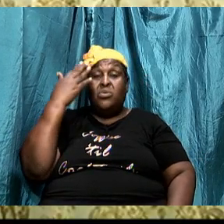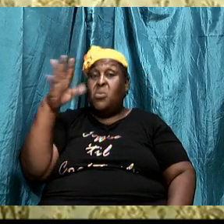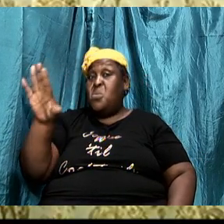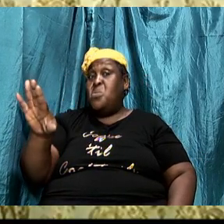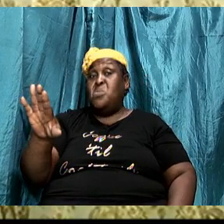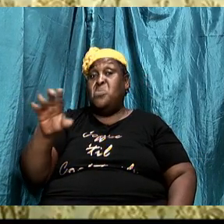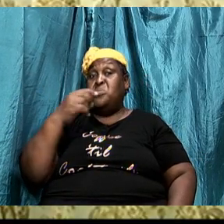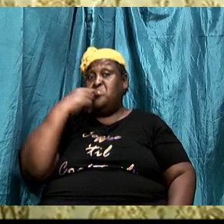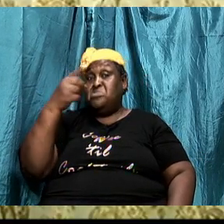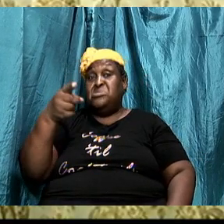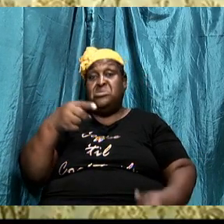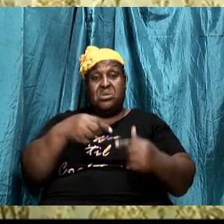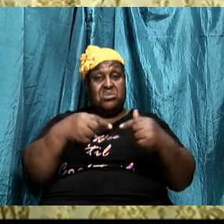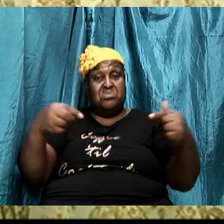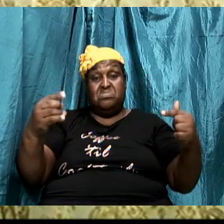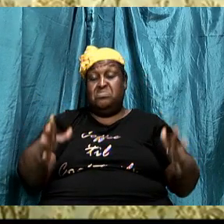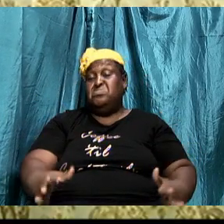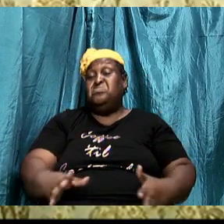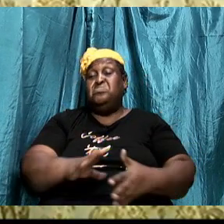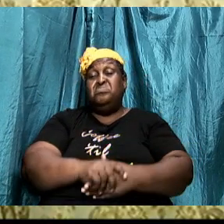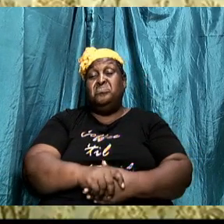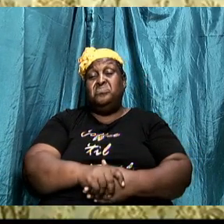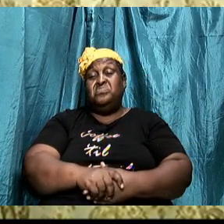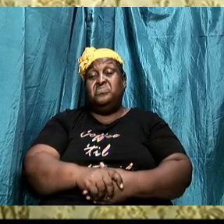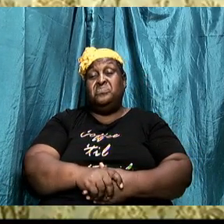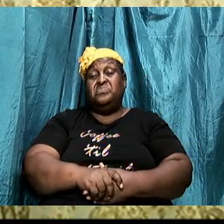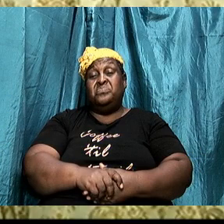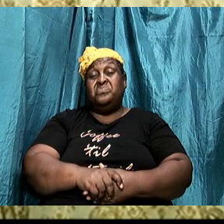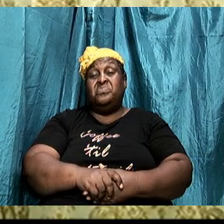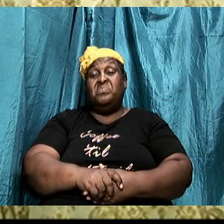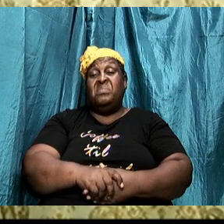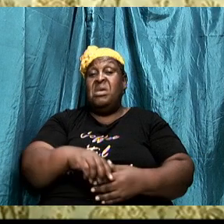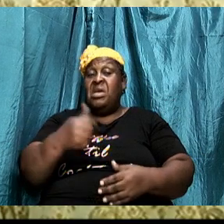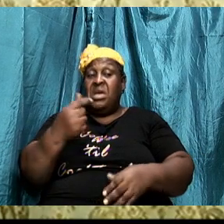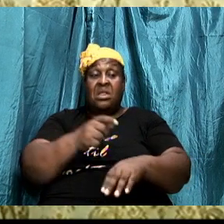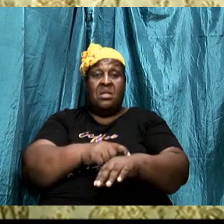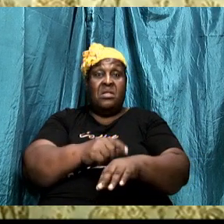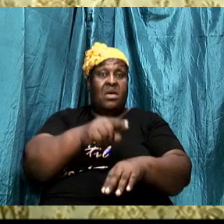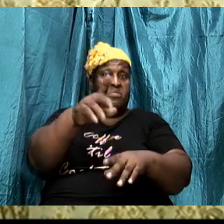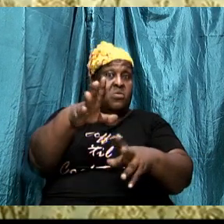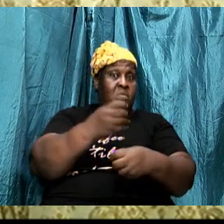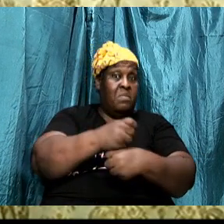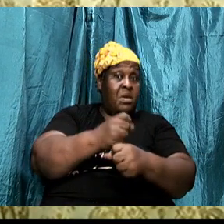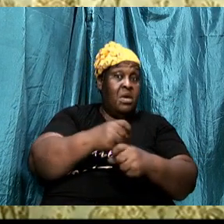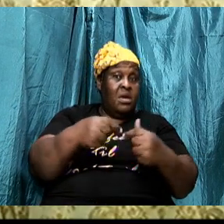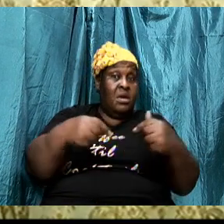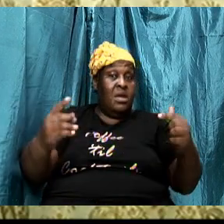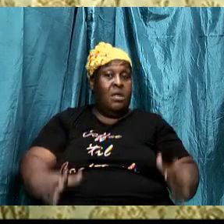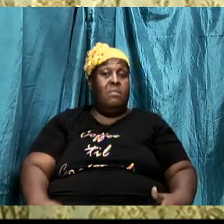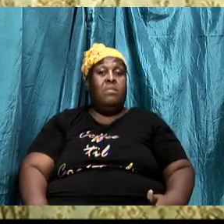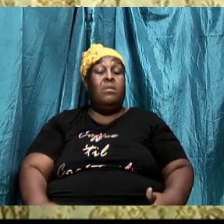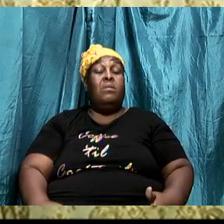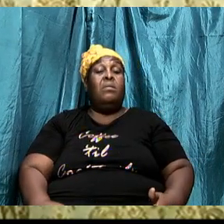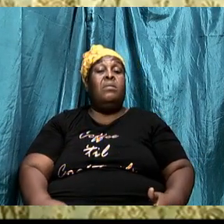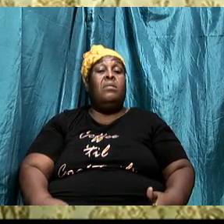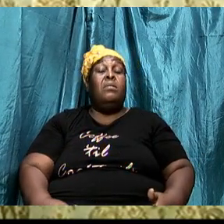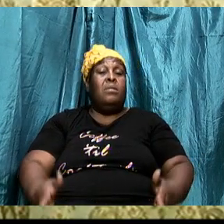anytime you allow the enemy to get so close to you it is certain death